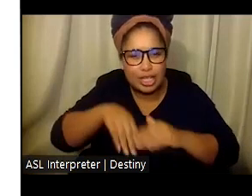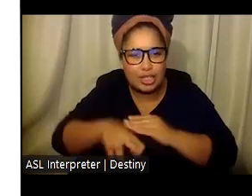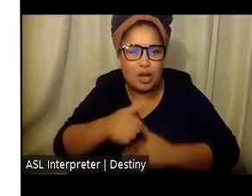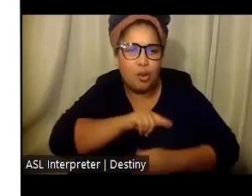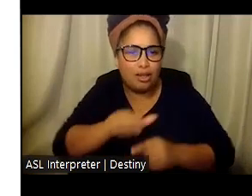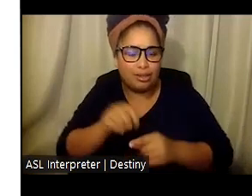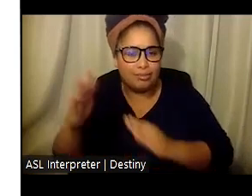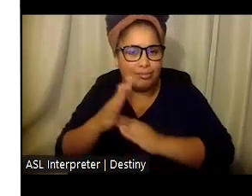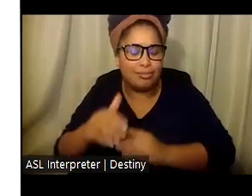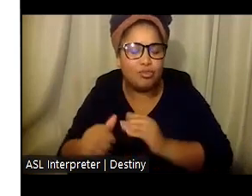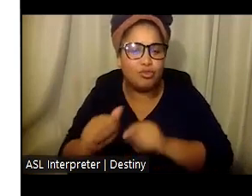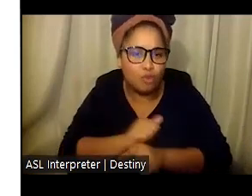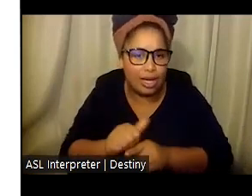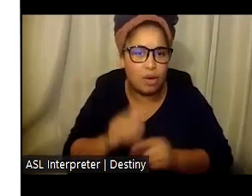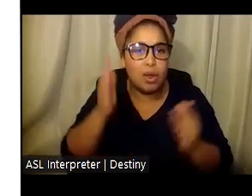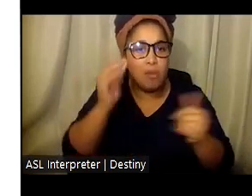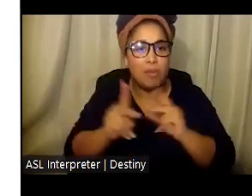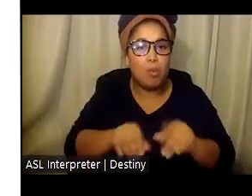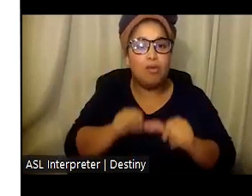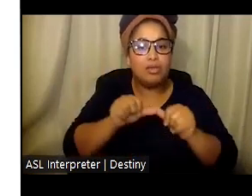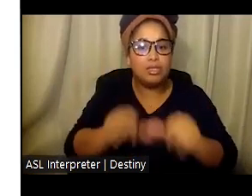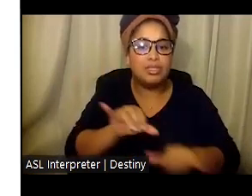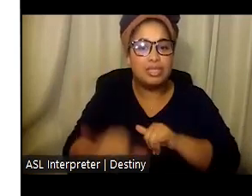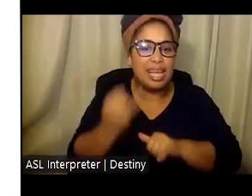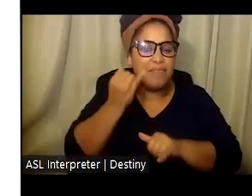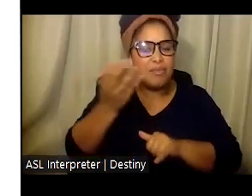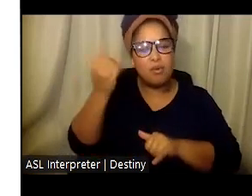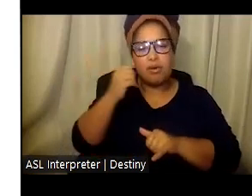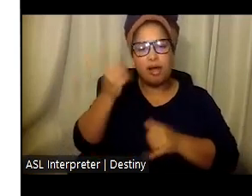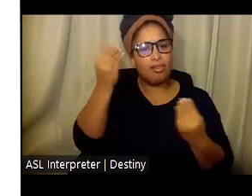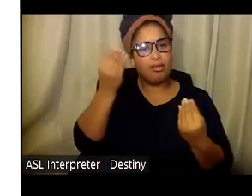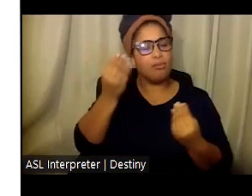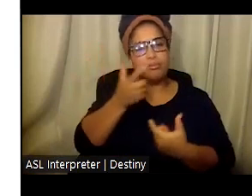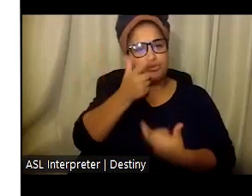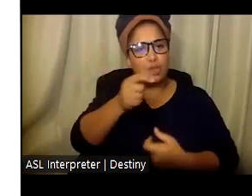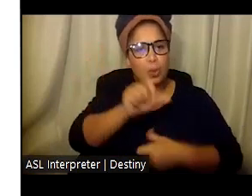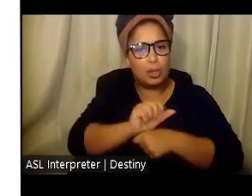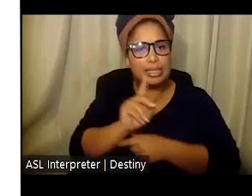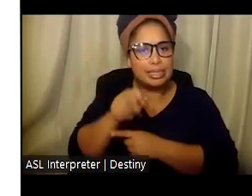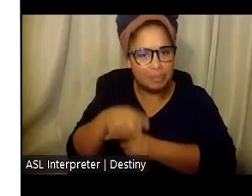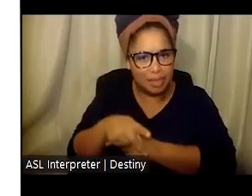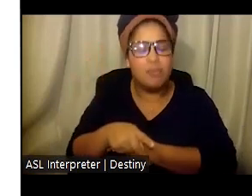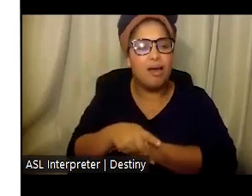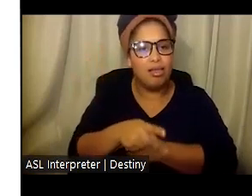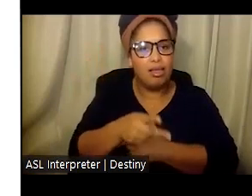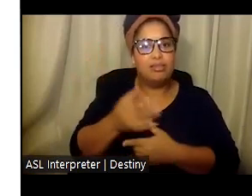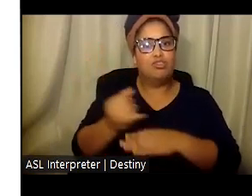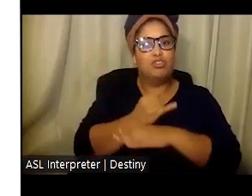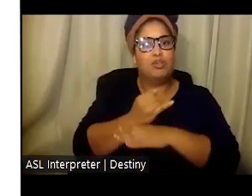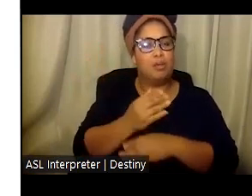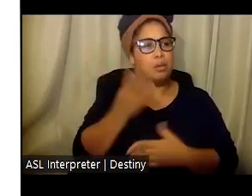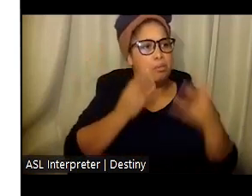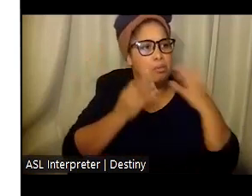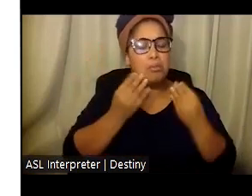-internship employment for people who may not have otherwise found their way to developmental services. Intern